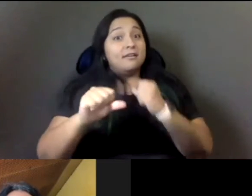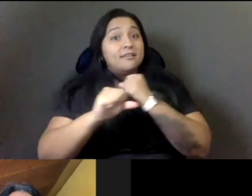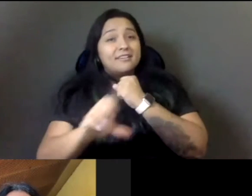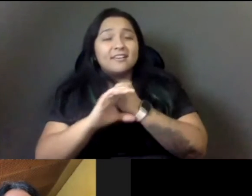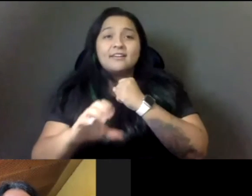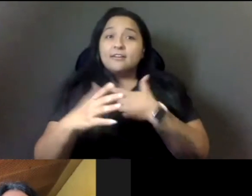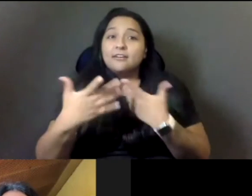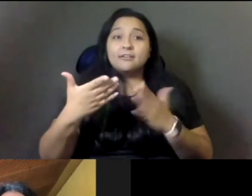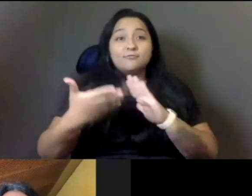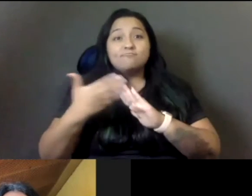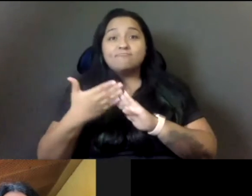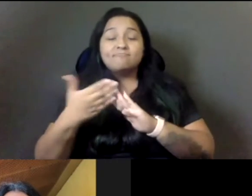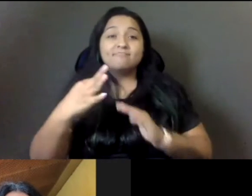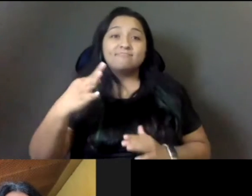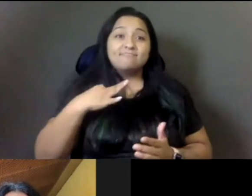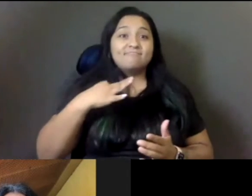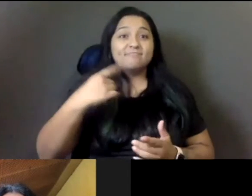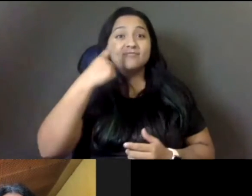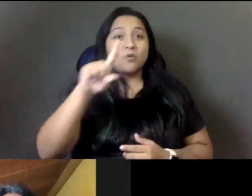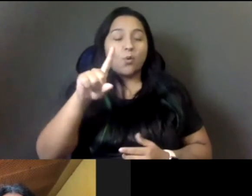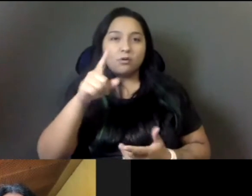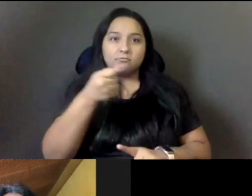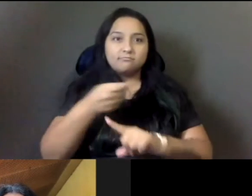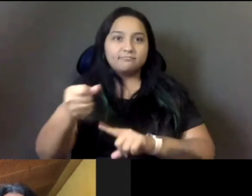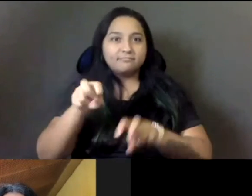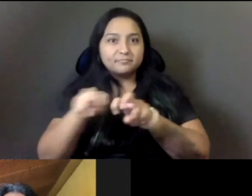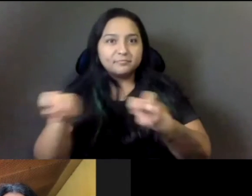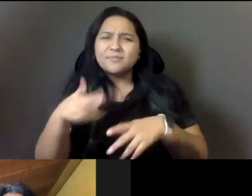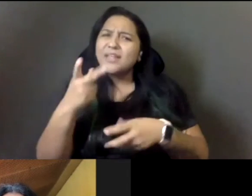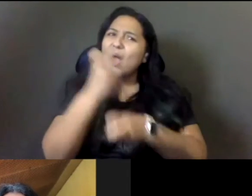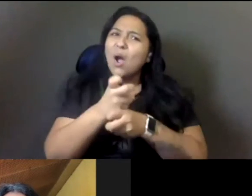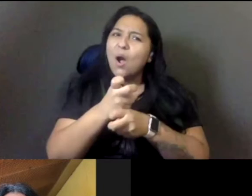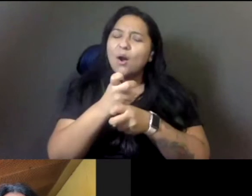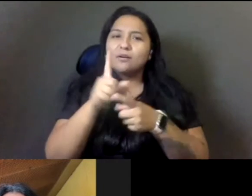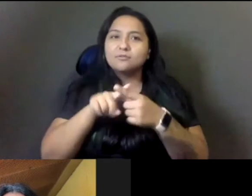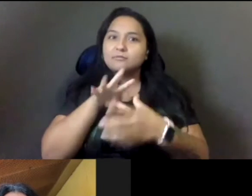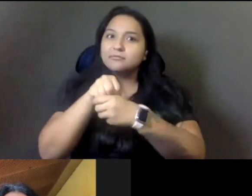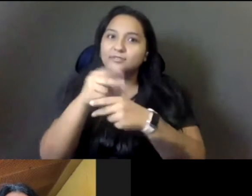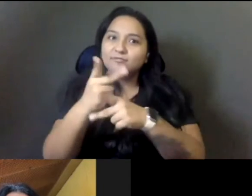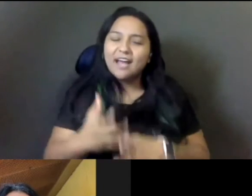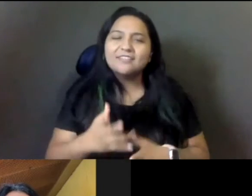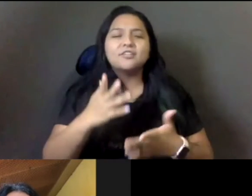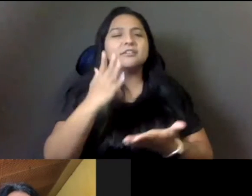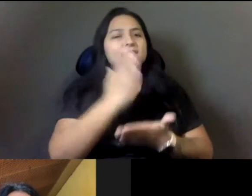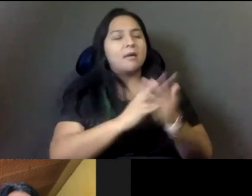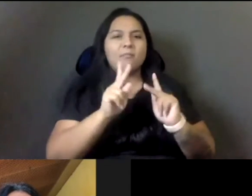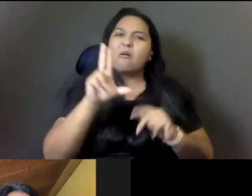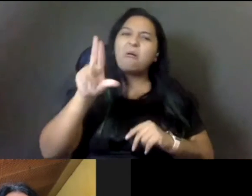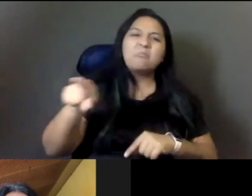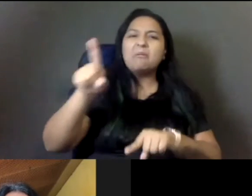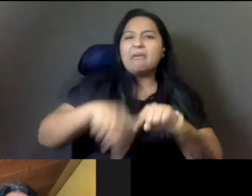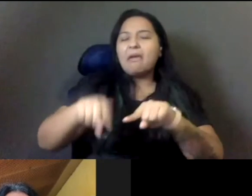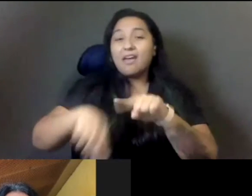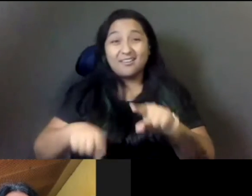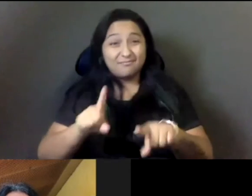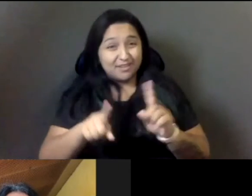all can go back and look at, at how hard it was this race and when people said that I couldn't do it. I'll tell you, we did it based on community